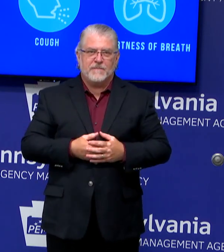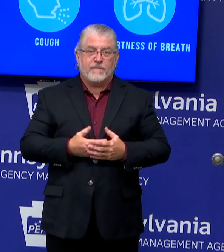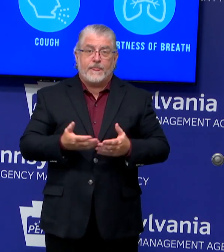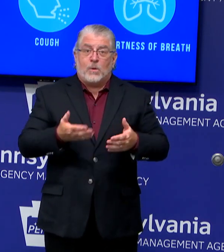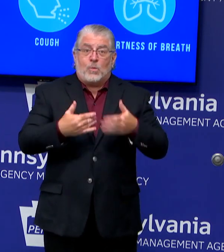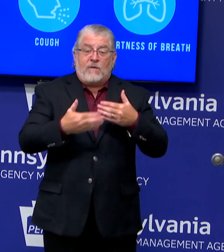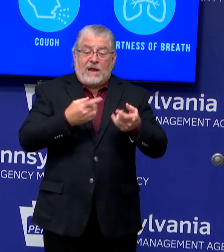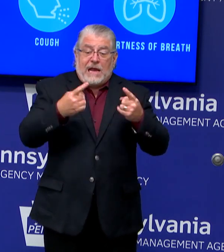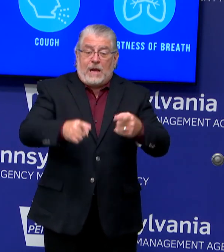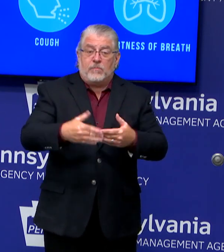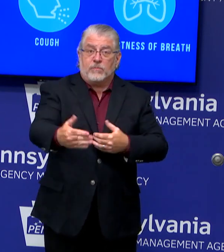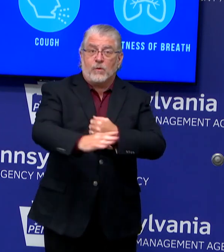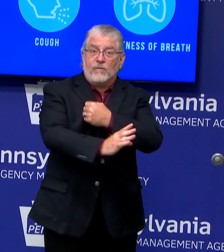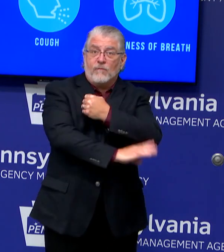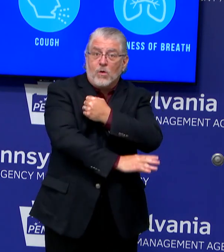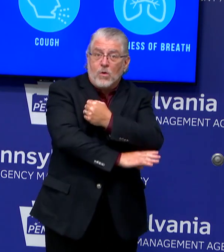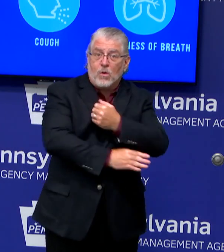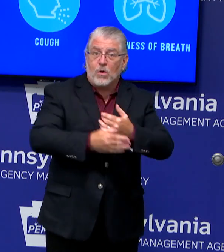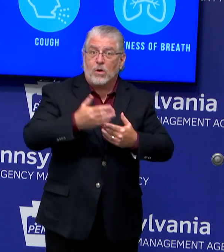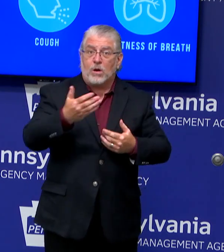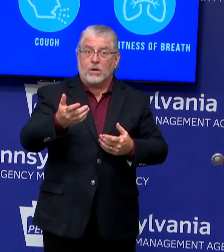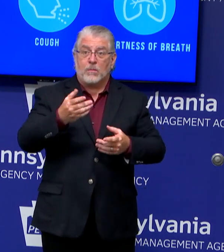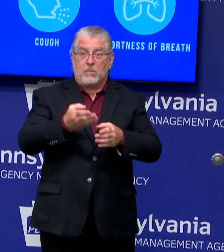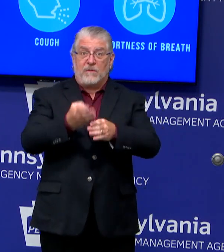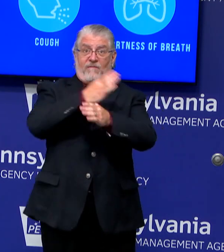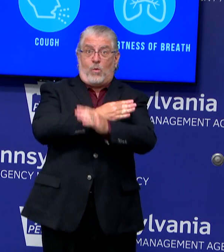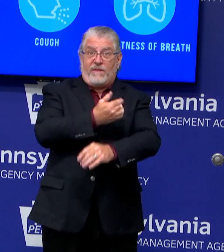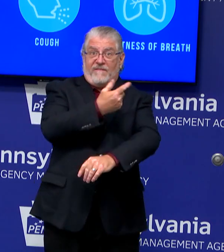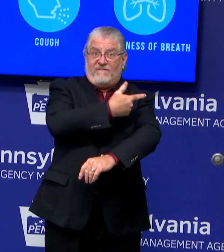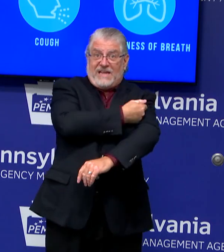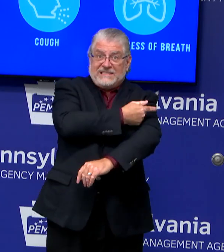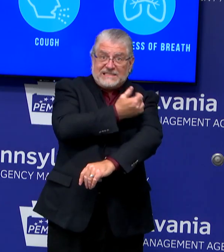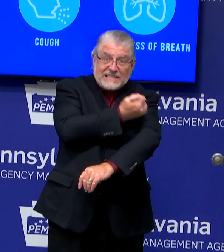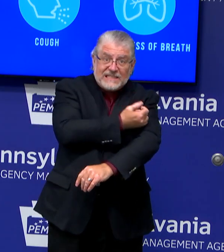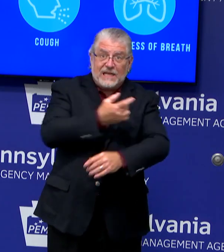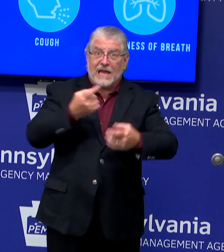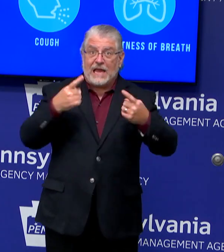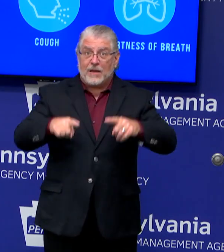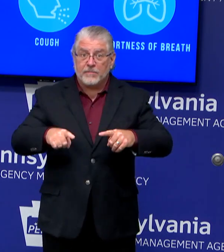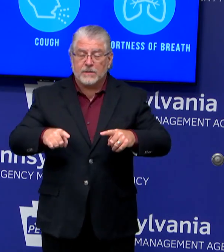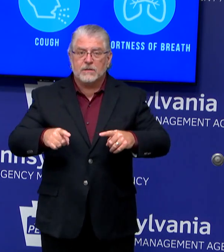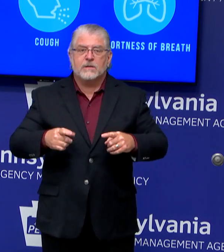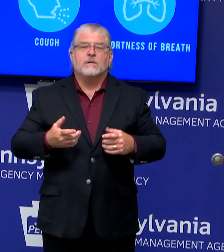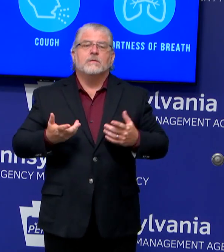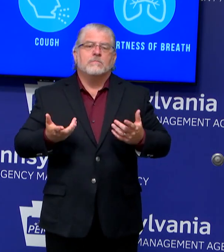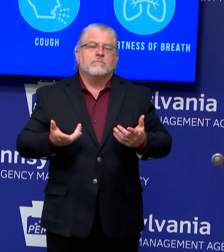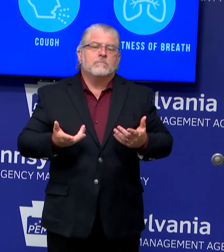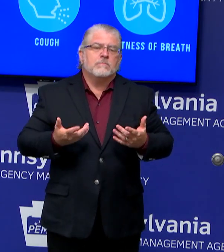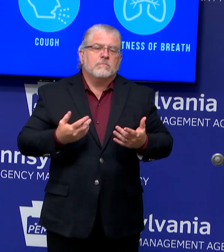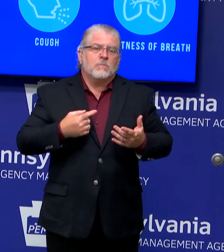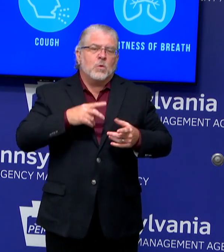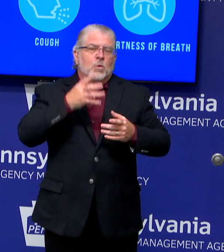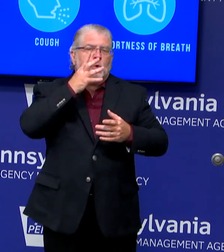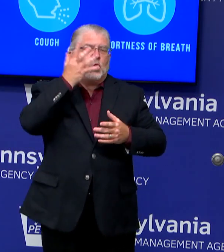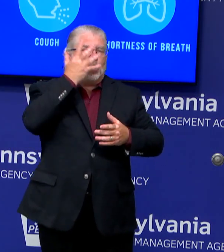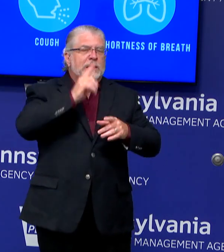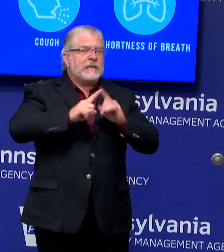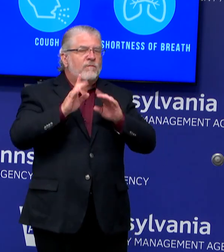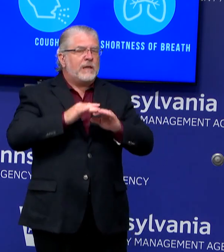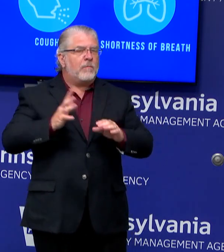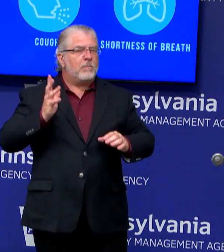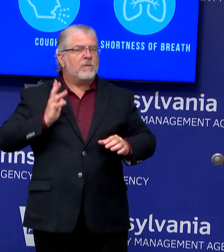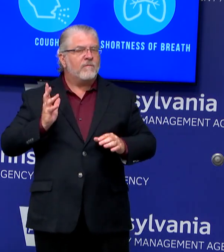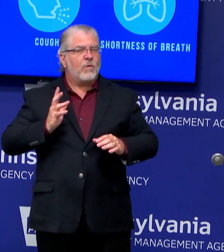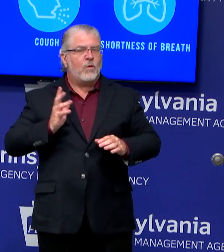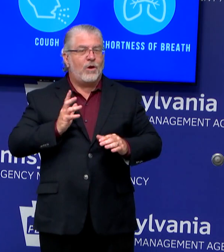moving forward before we get a vaccine or a cure is going to probably look very different. So I'm not sure that the green, yellow,